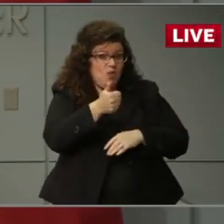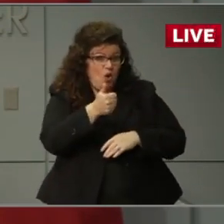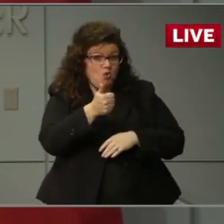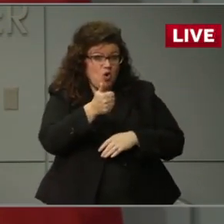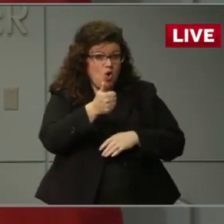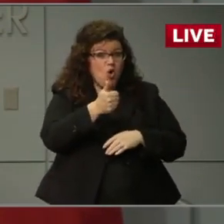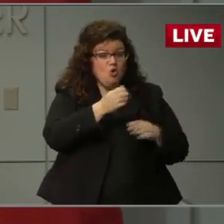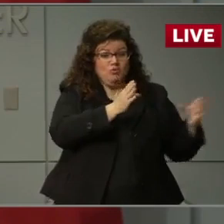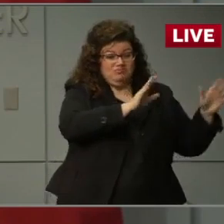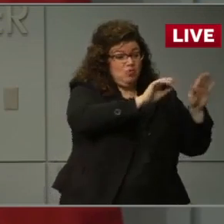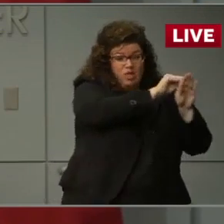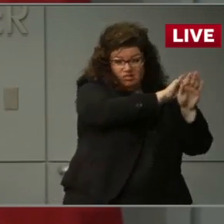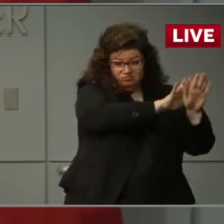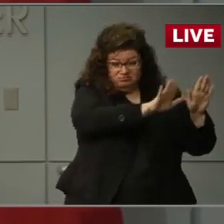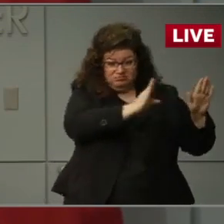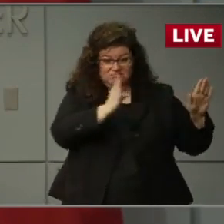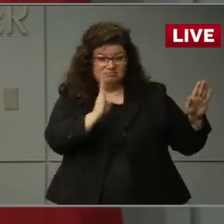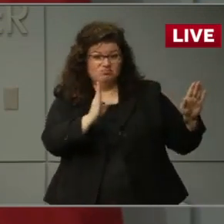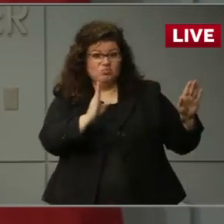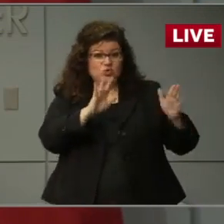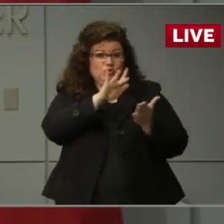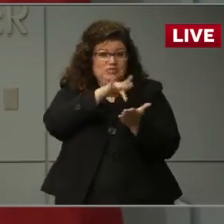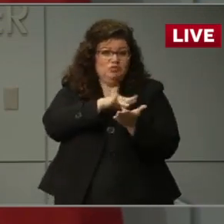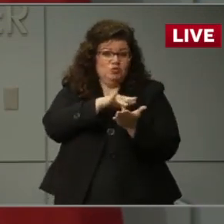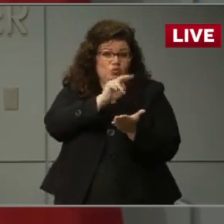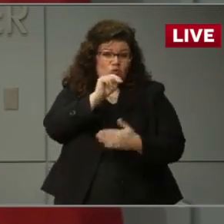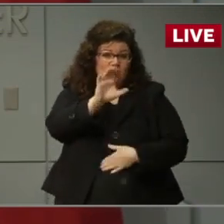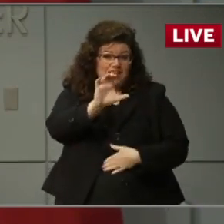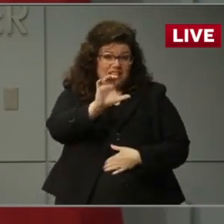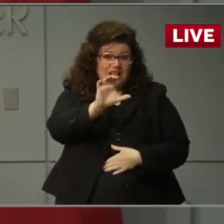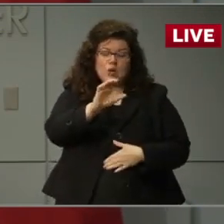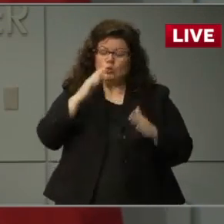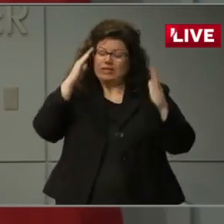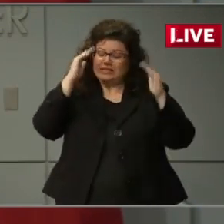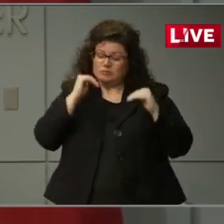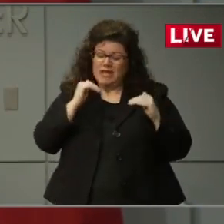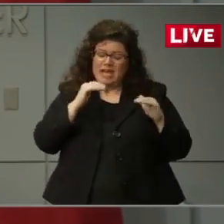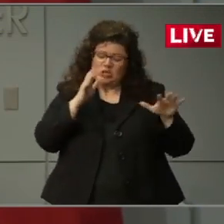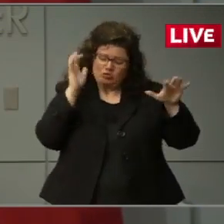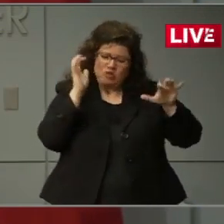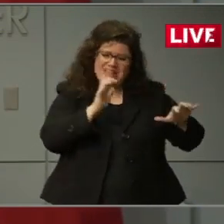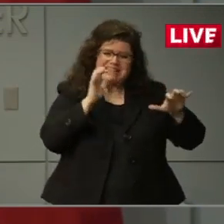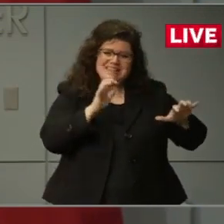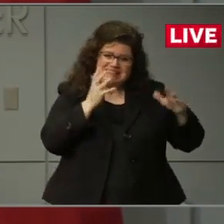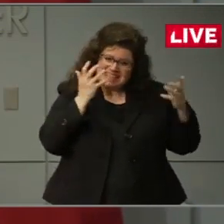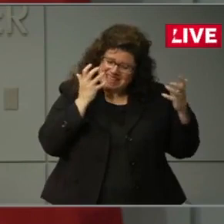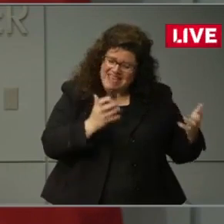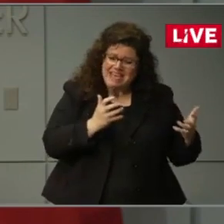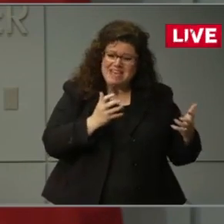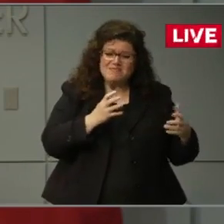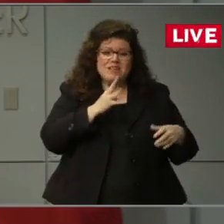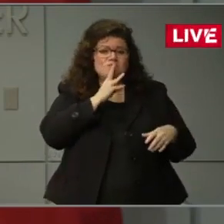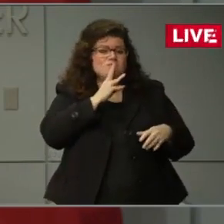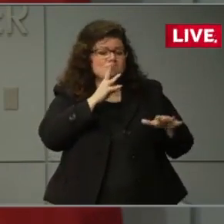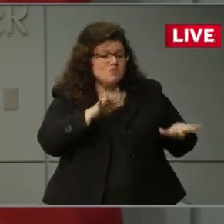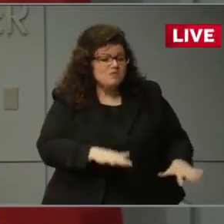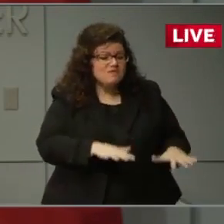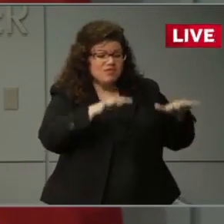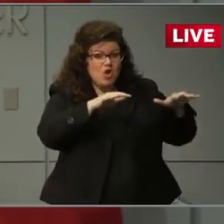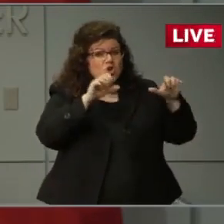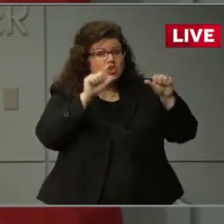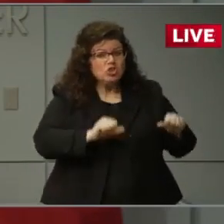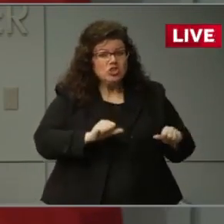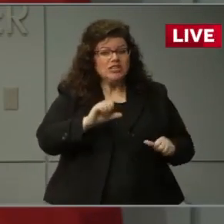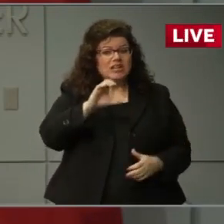Piedmont tomorrow. Heaviest rains are expected tonight and tomorrow morning, and flooding is possible along the